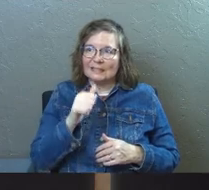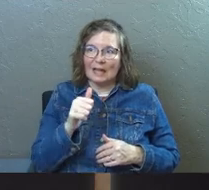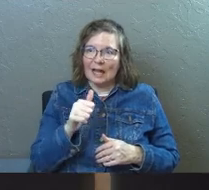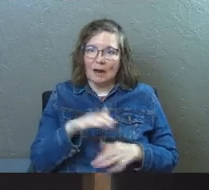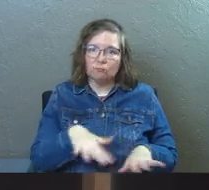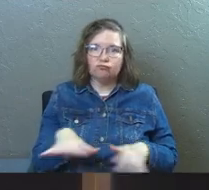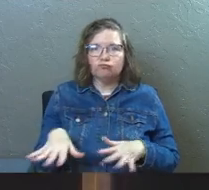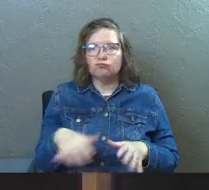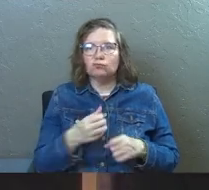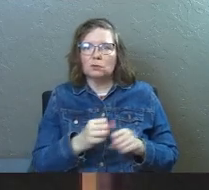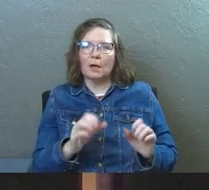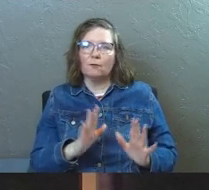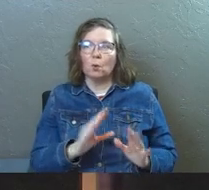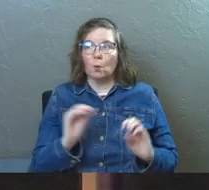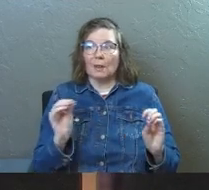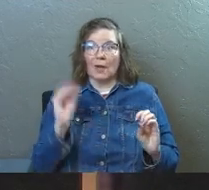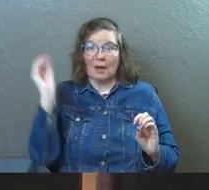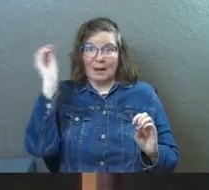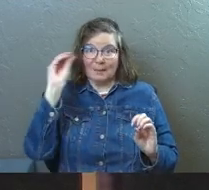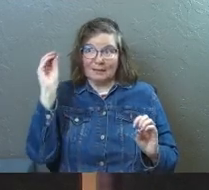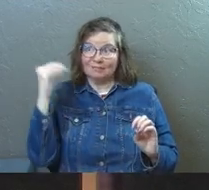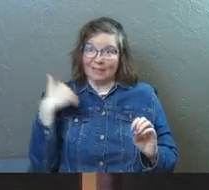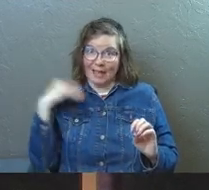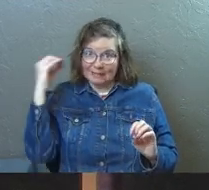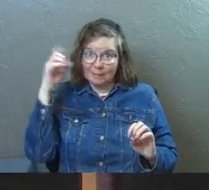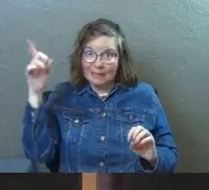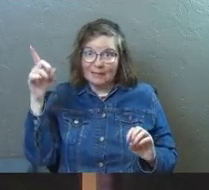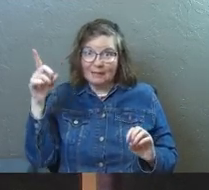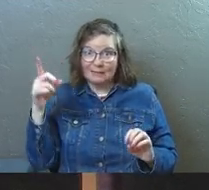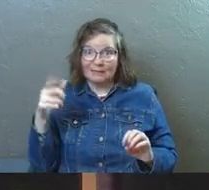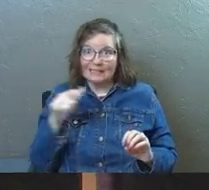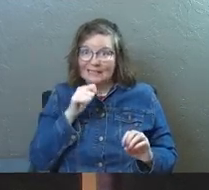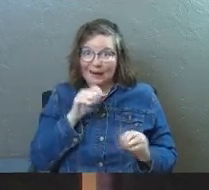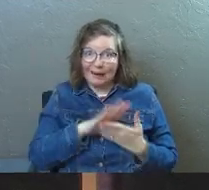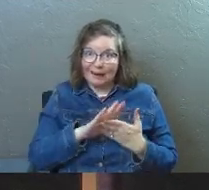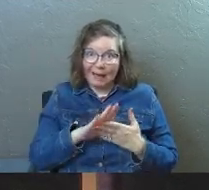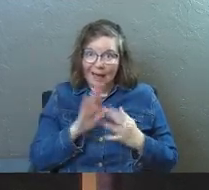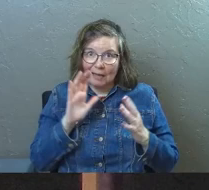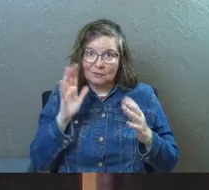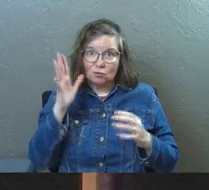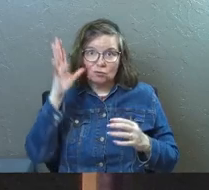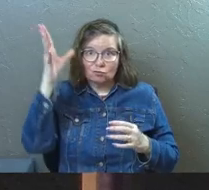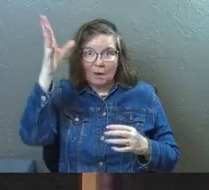not a passive little savior without an opinion because he's a nice grandpa in the sky.